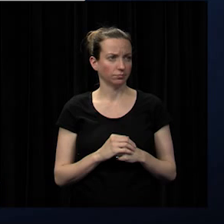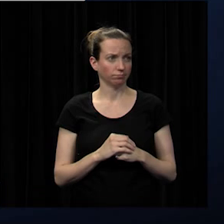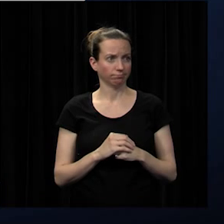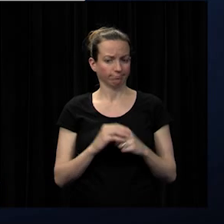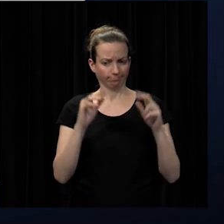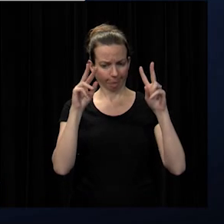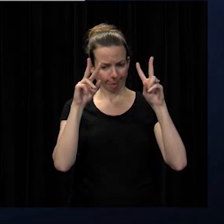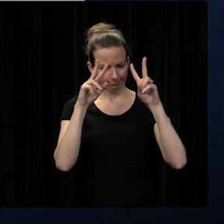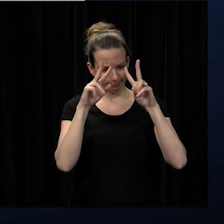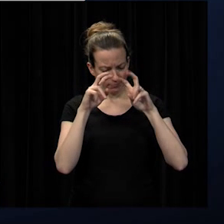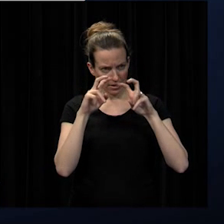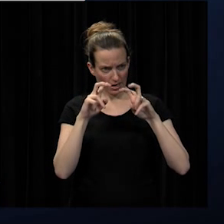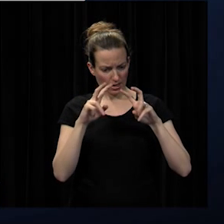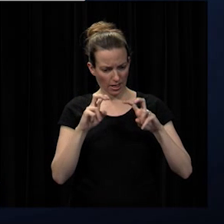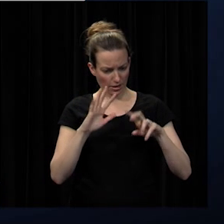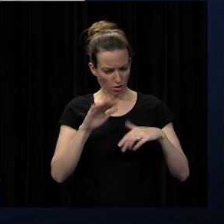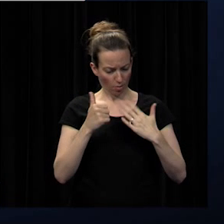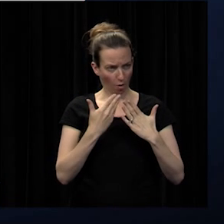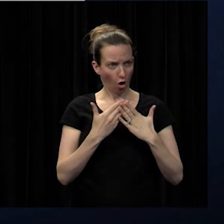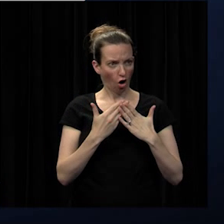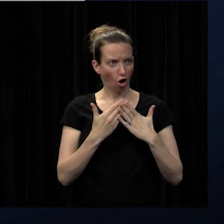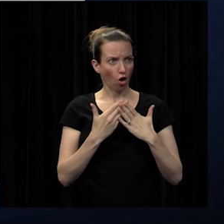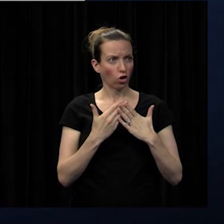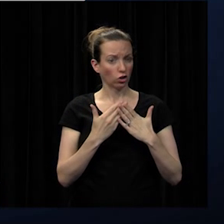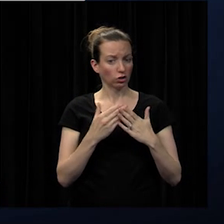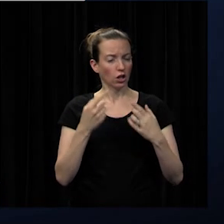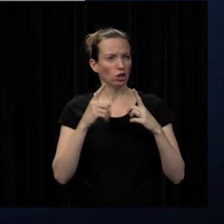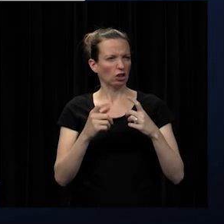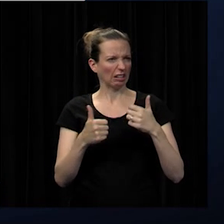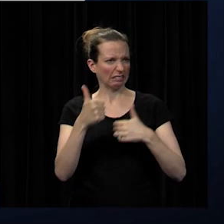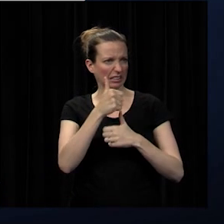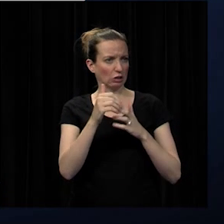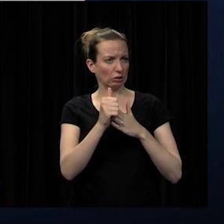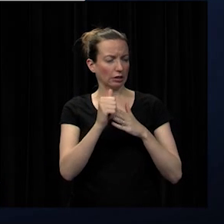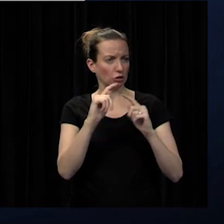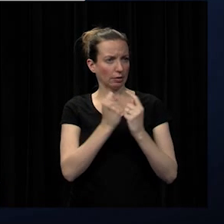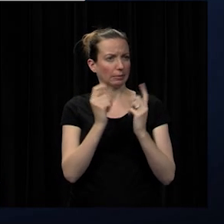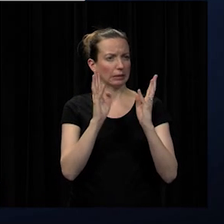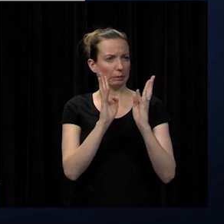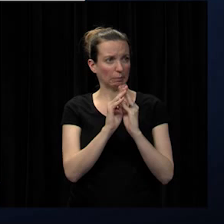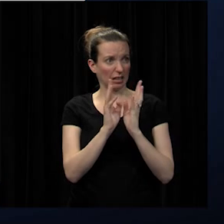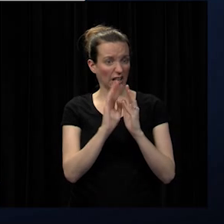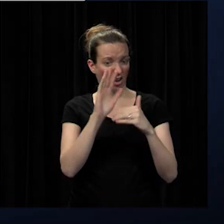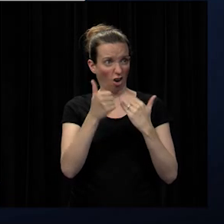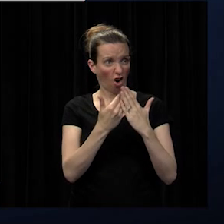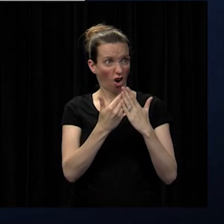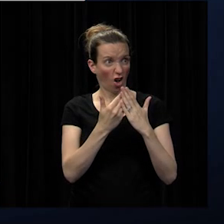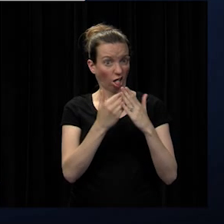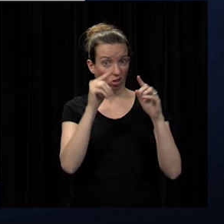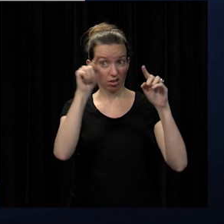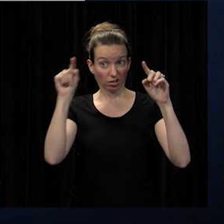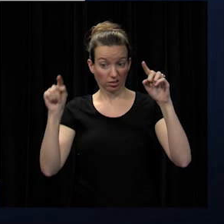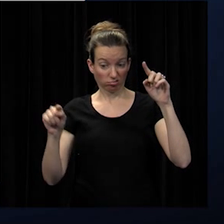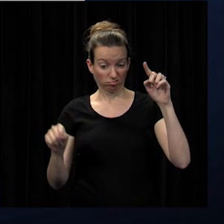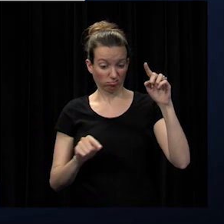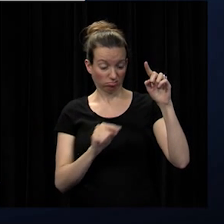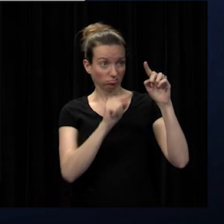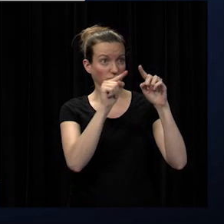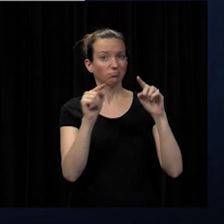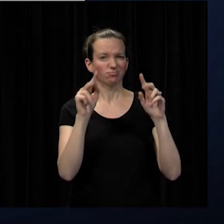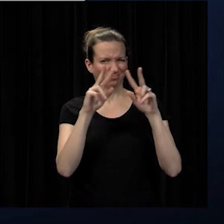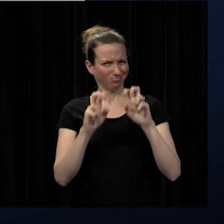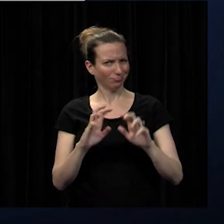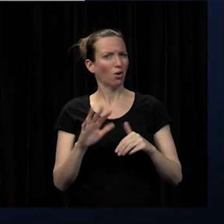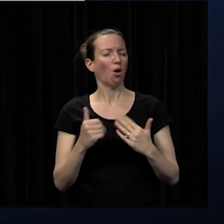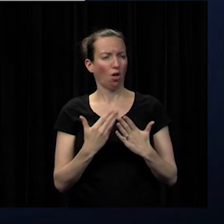analyze those at our senior leadership team meeting and we have looked at all those particular areas that you see on the board there on